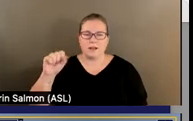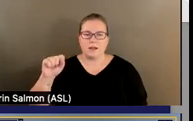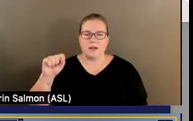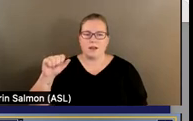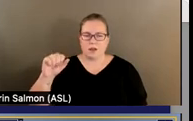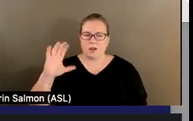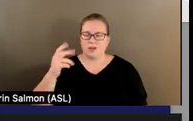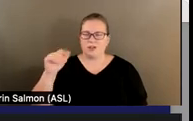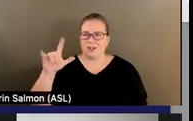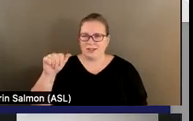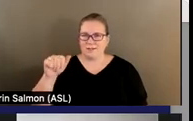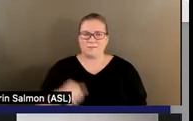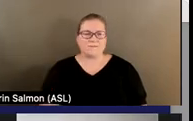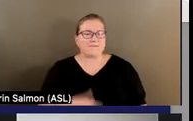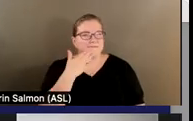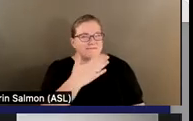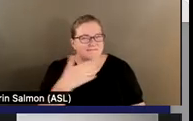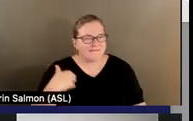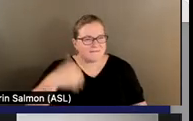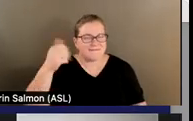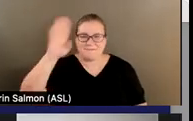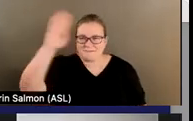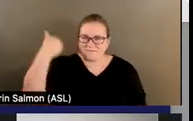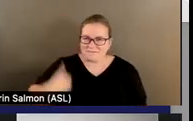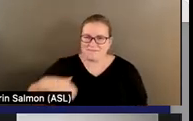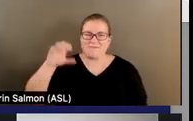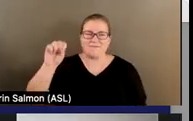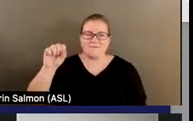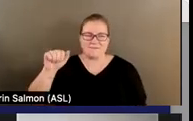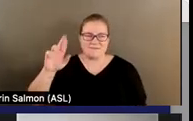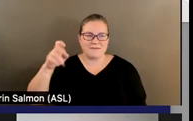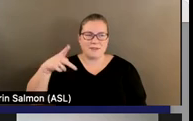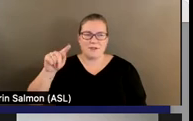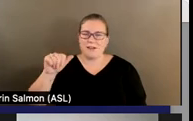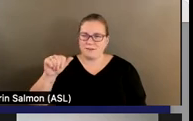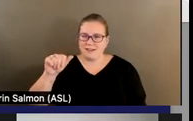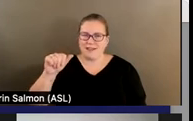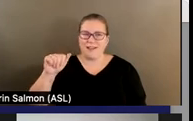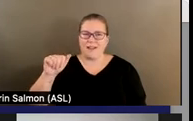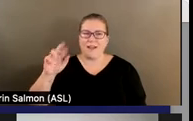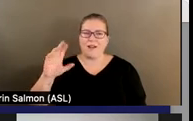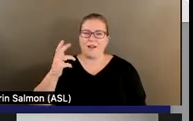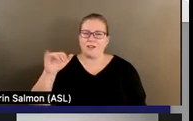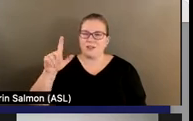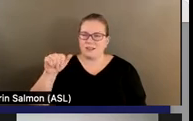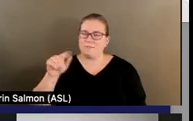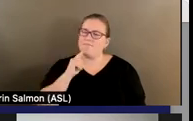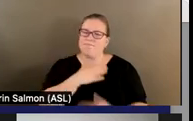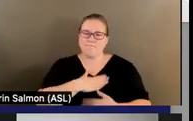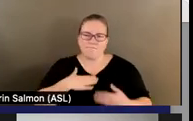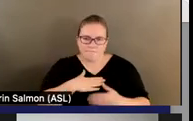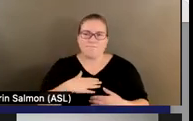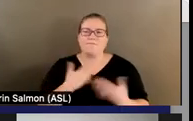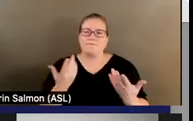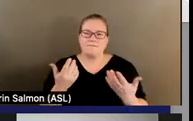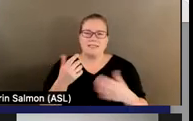Thank you, Commissioner. Hi, everyone. My name is Sarepta Archila, and I have the pleasure of serving as DBHCD state project